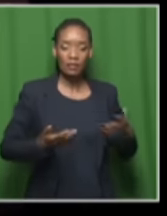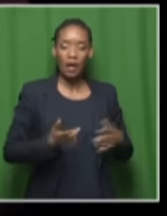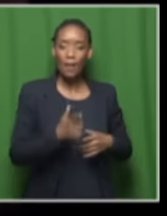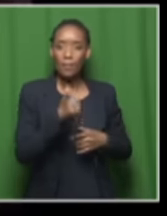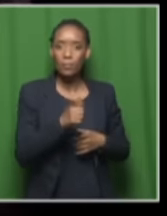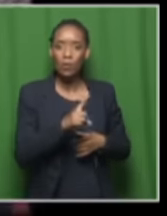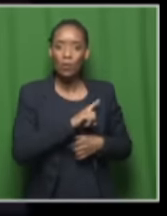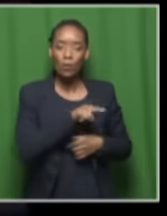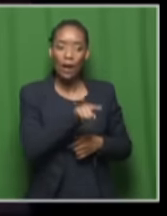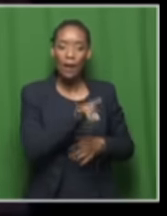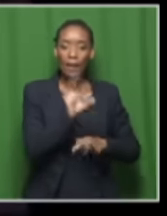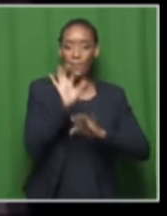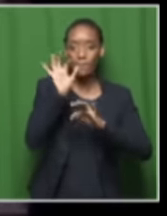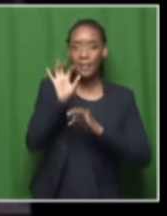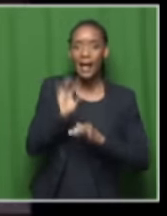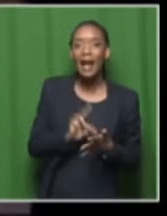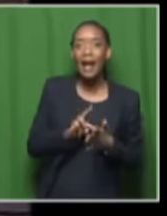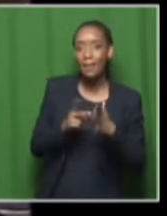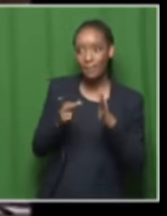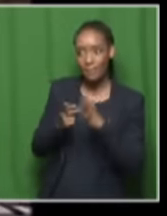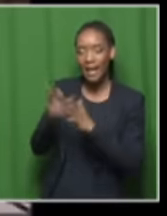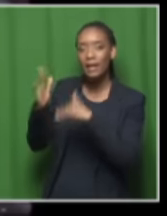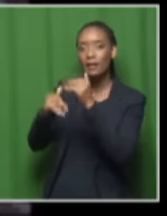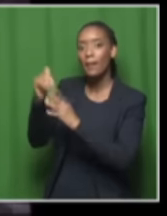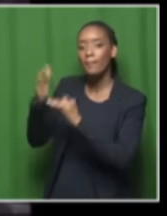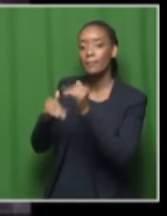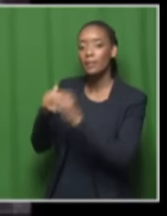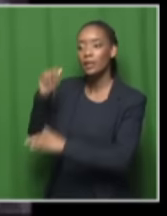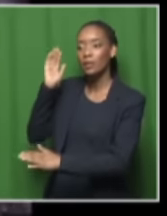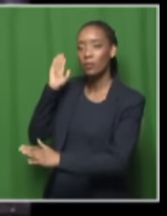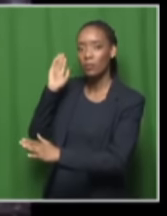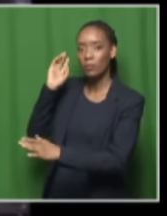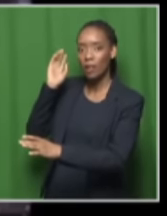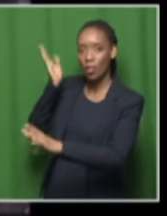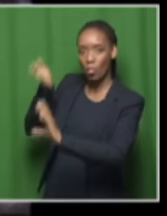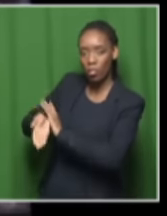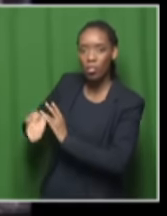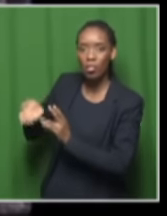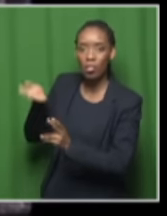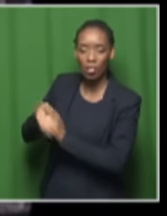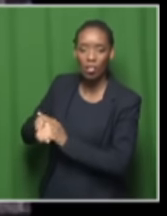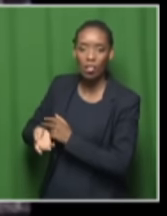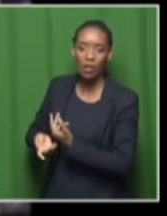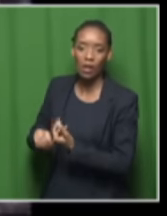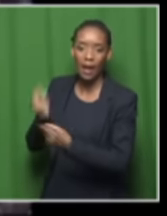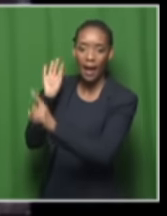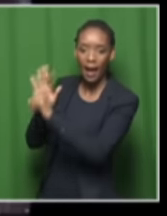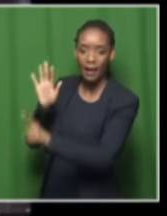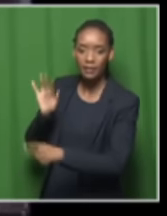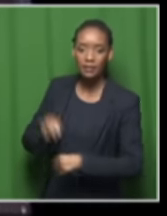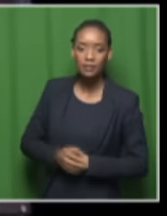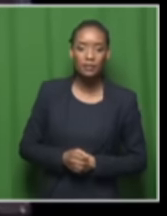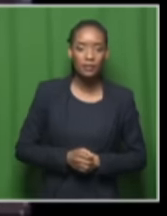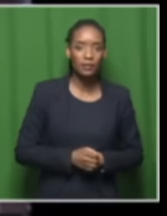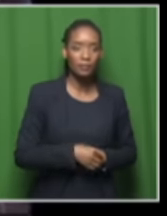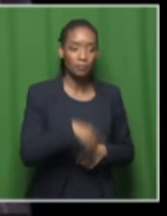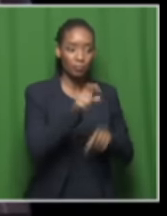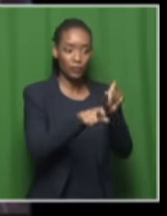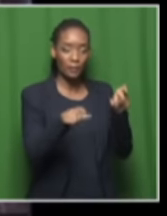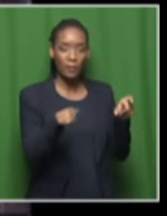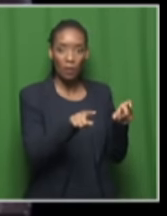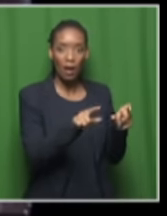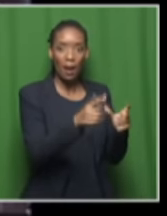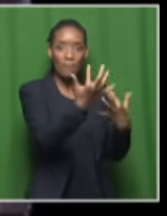ifp marchers were planning to attack the building well shots were fired on in kata people marching towards